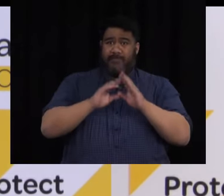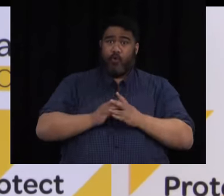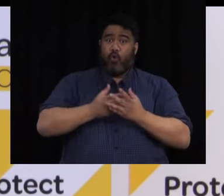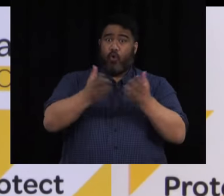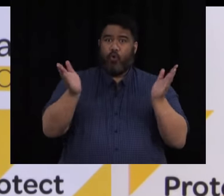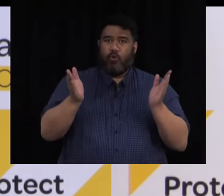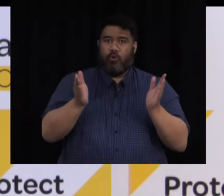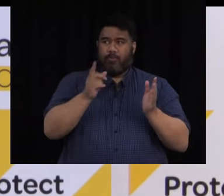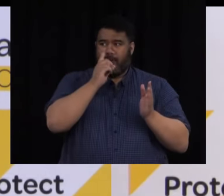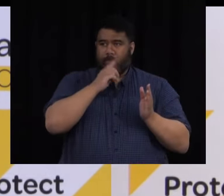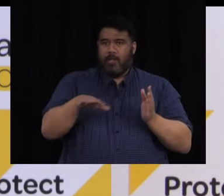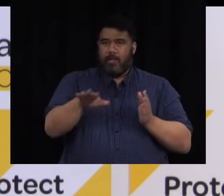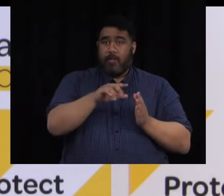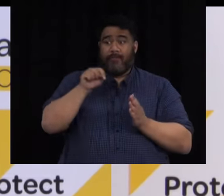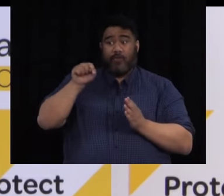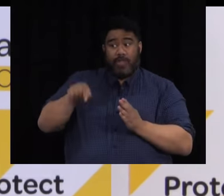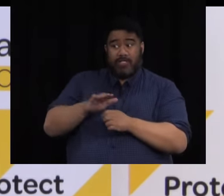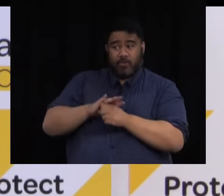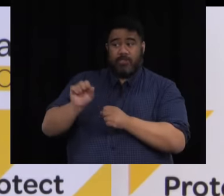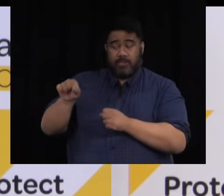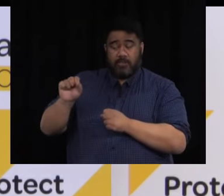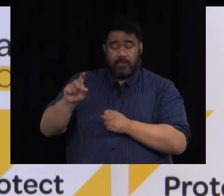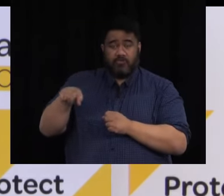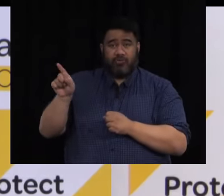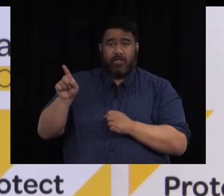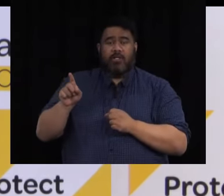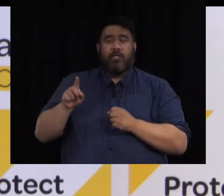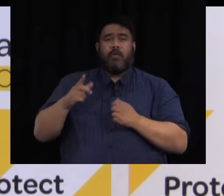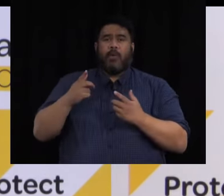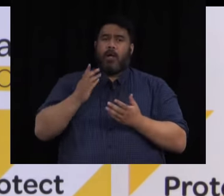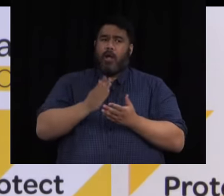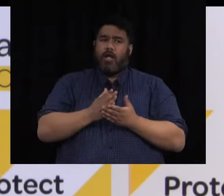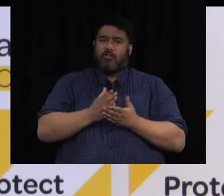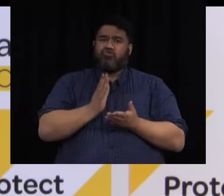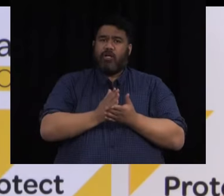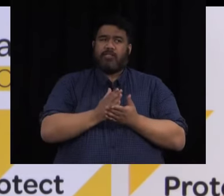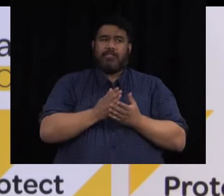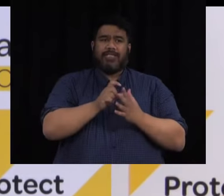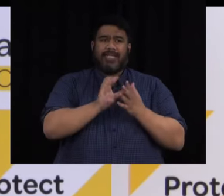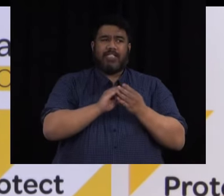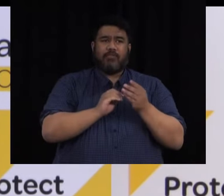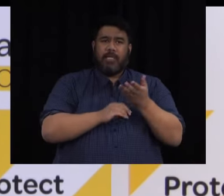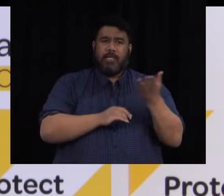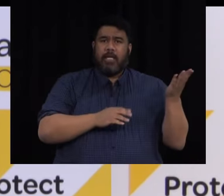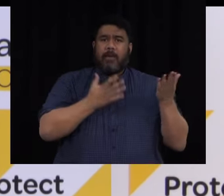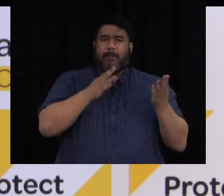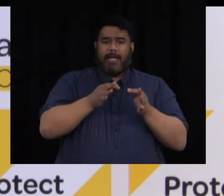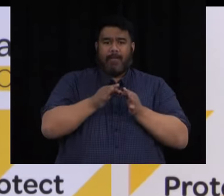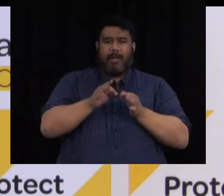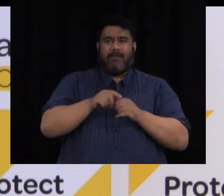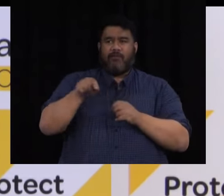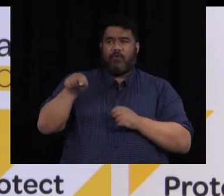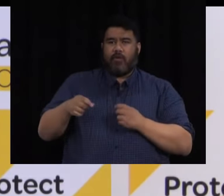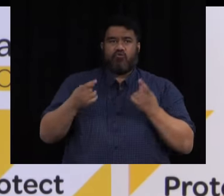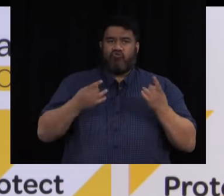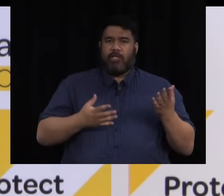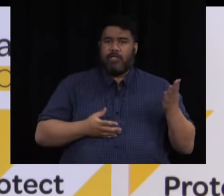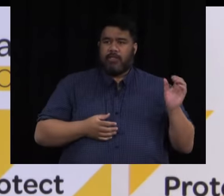situation that's absolutely right and again I'm confident that all the DHB's have had this as part of their plans. Derek?